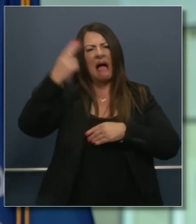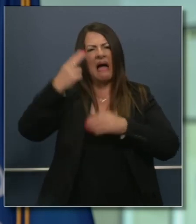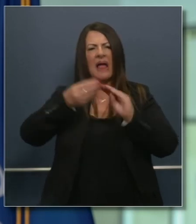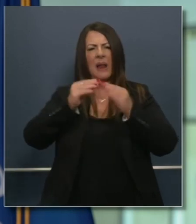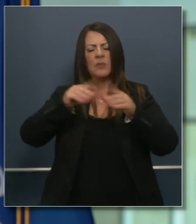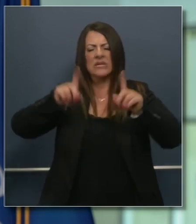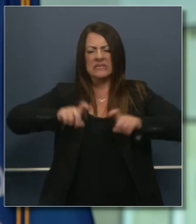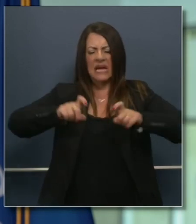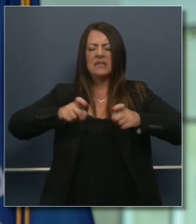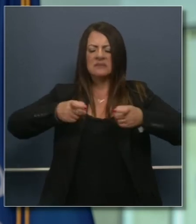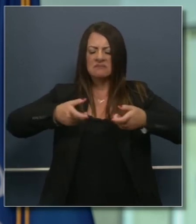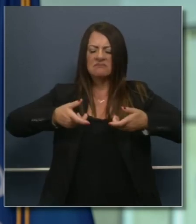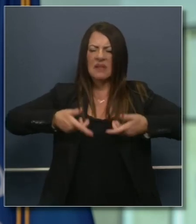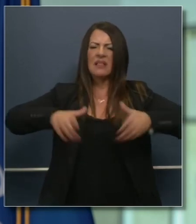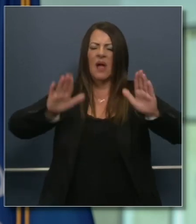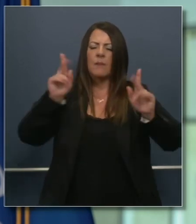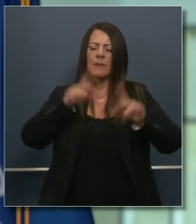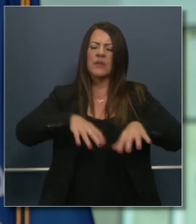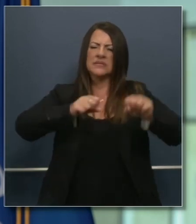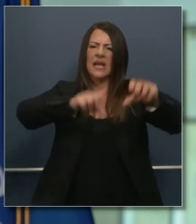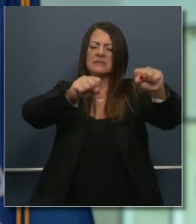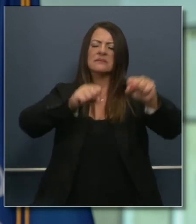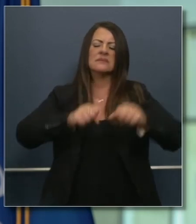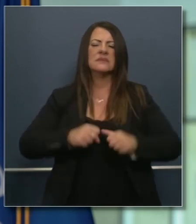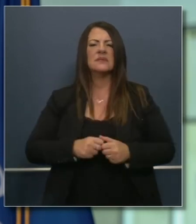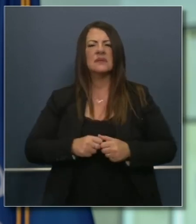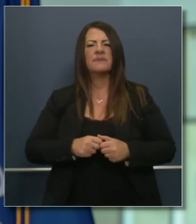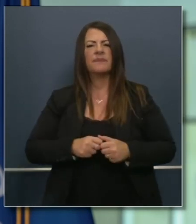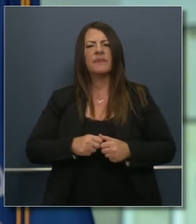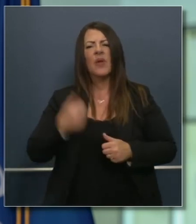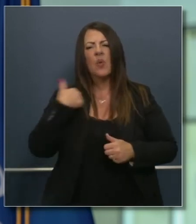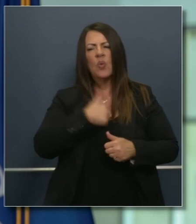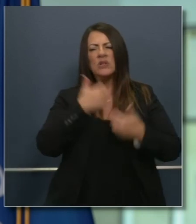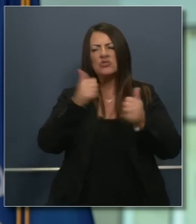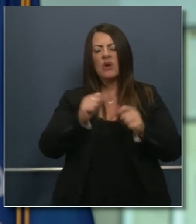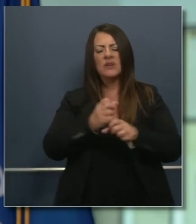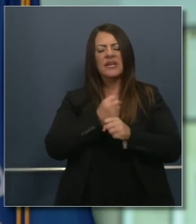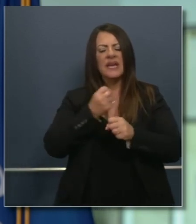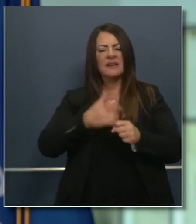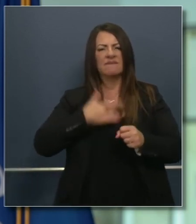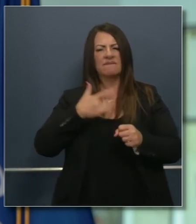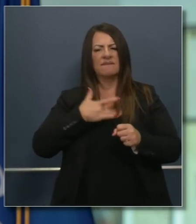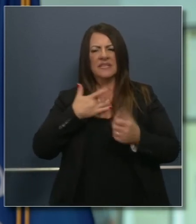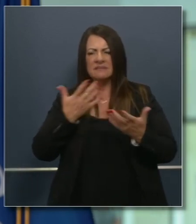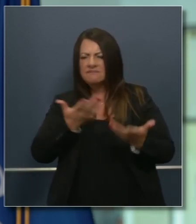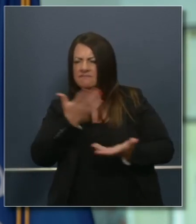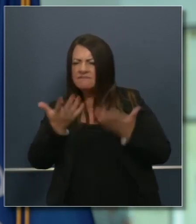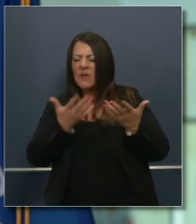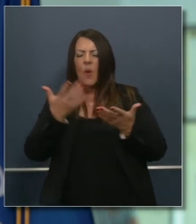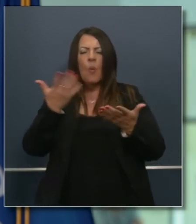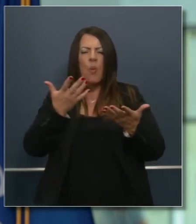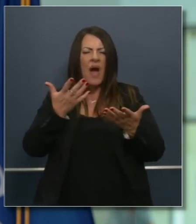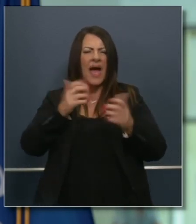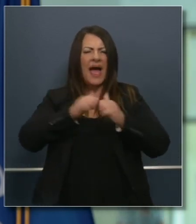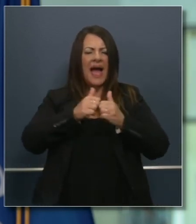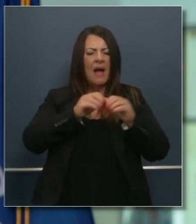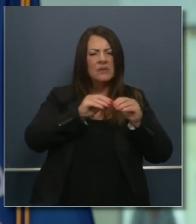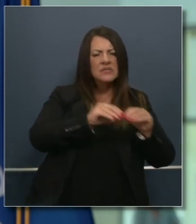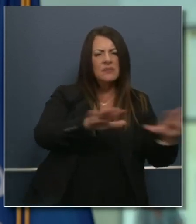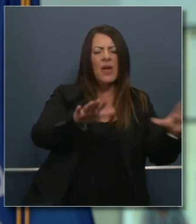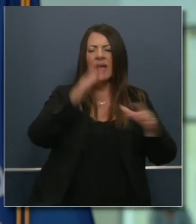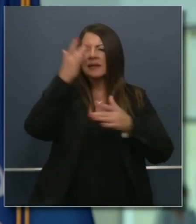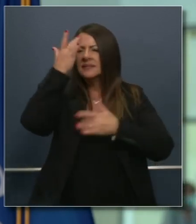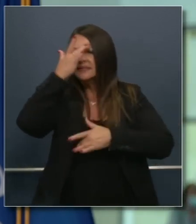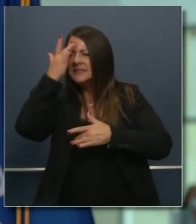now in terms of our efforts to really get a sense of what is the background rate of infections? What's the community spread of